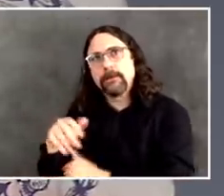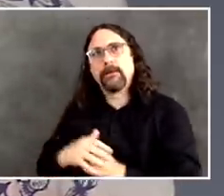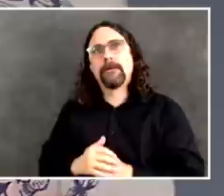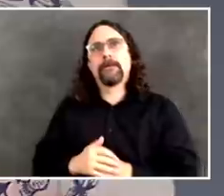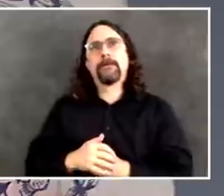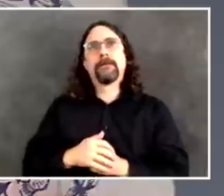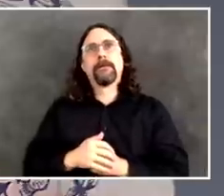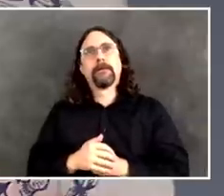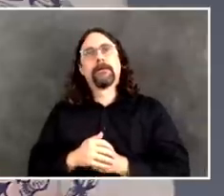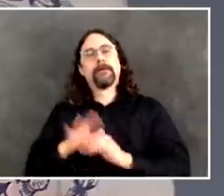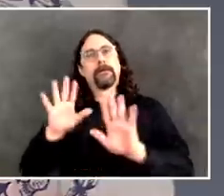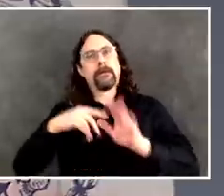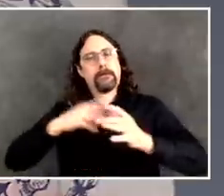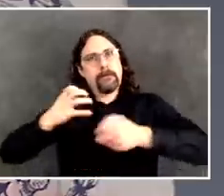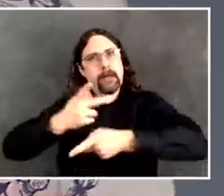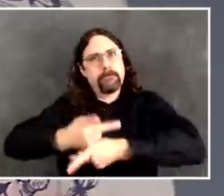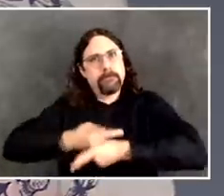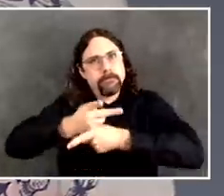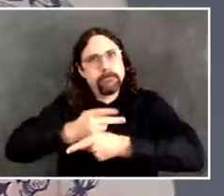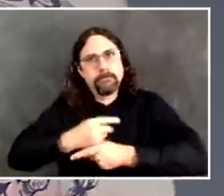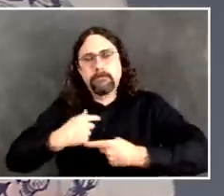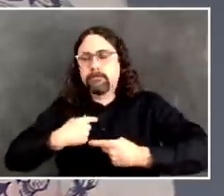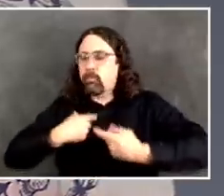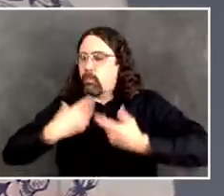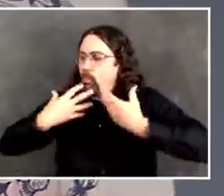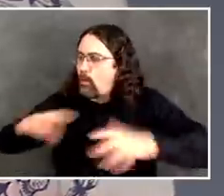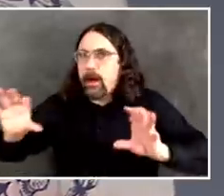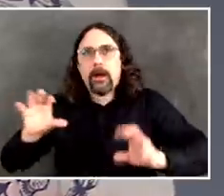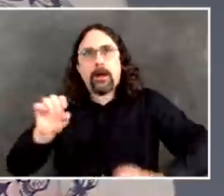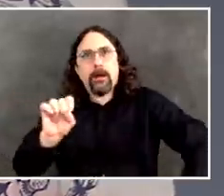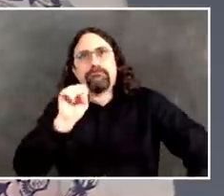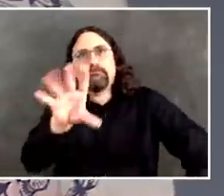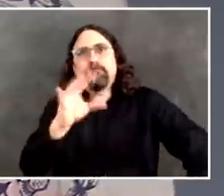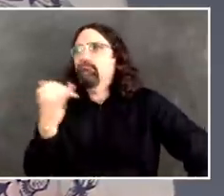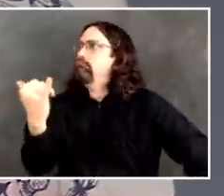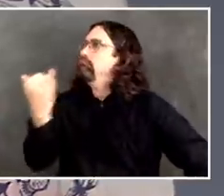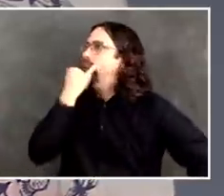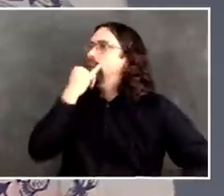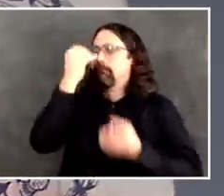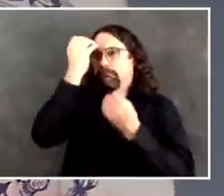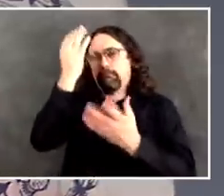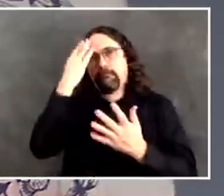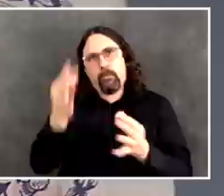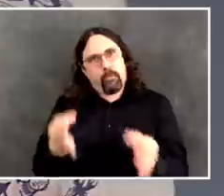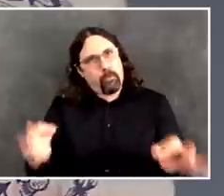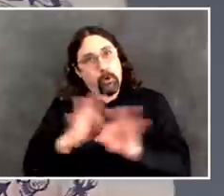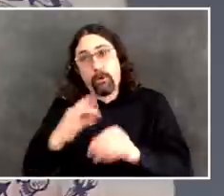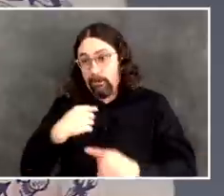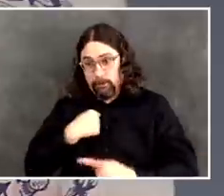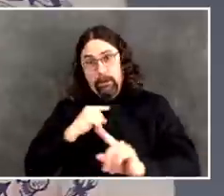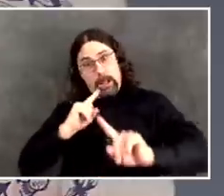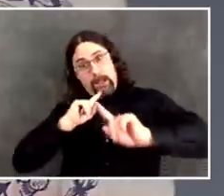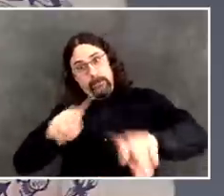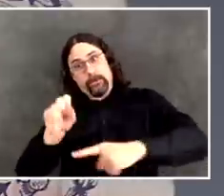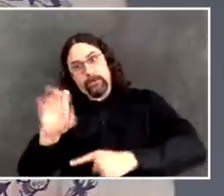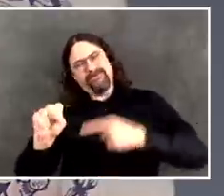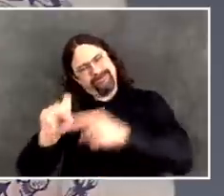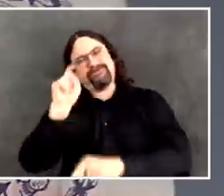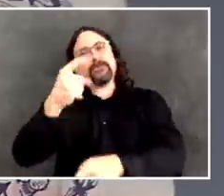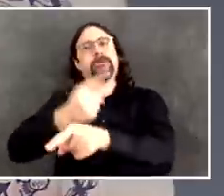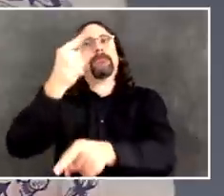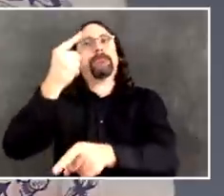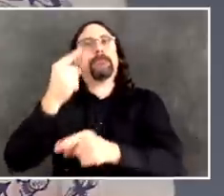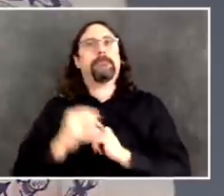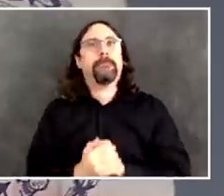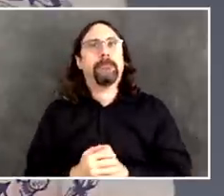is another example where we have numbers, of course, for our public hospitals and the testing they're doing of patients,